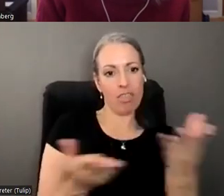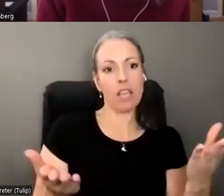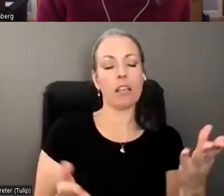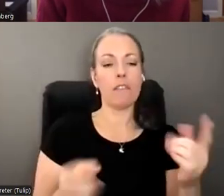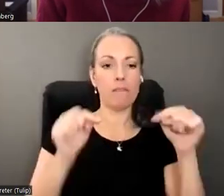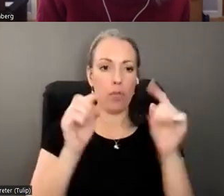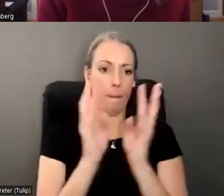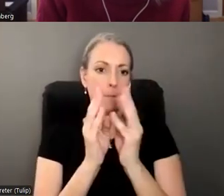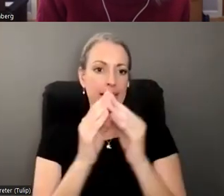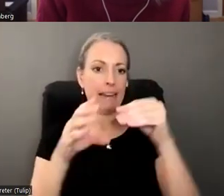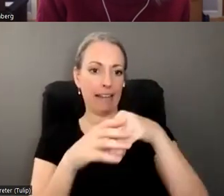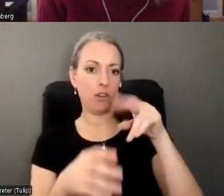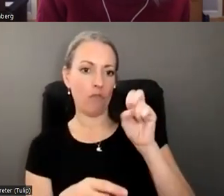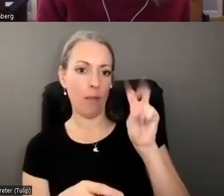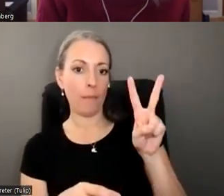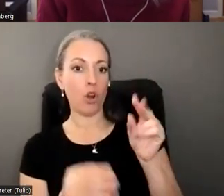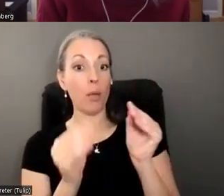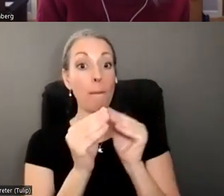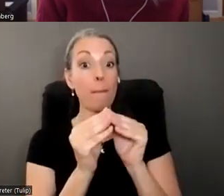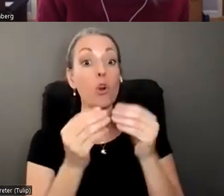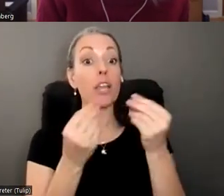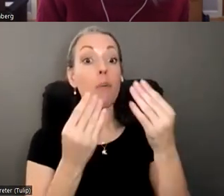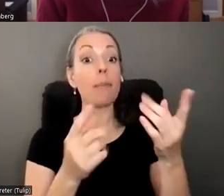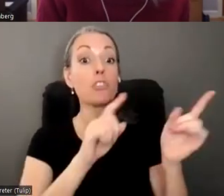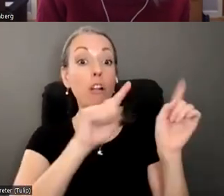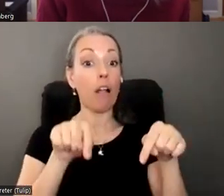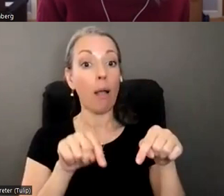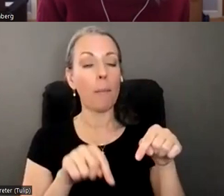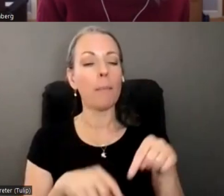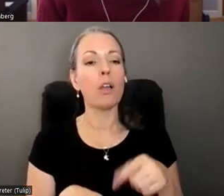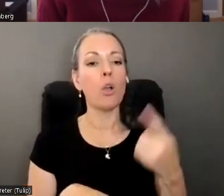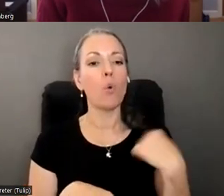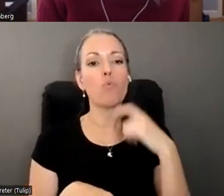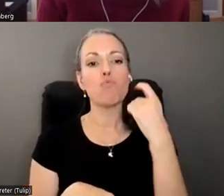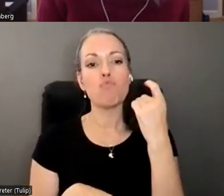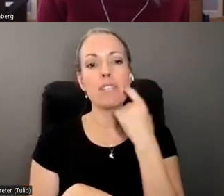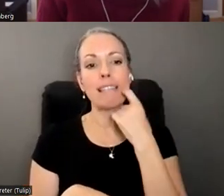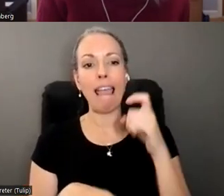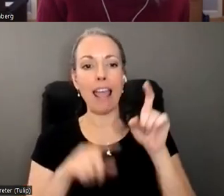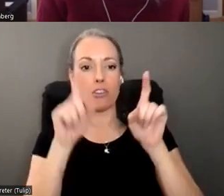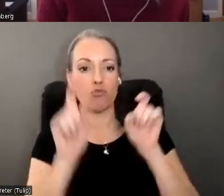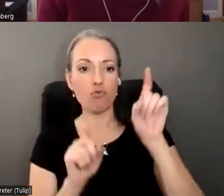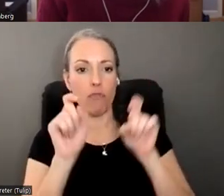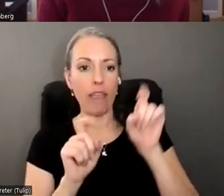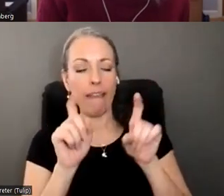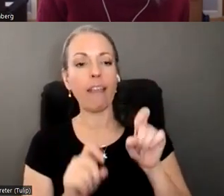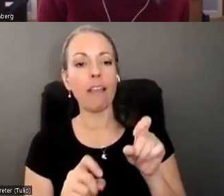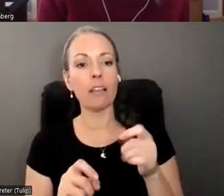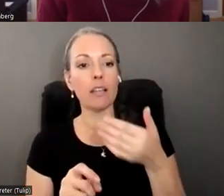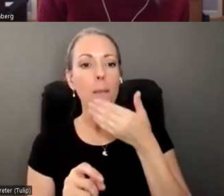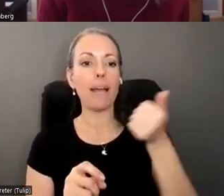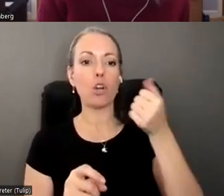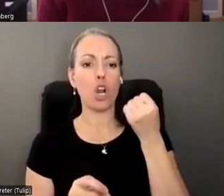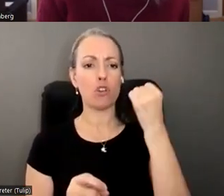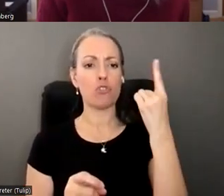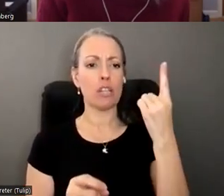in November, and more details to come. We just had a survey that went out to our members to get more, uh, better understanding of what it is